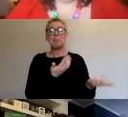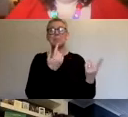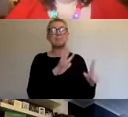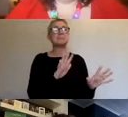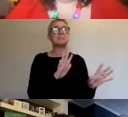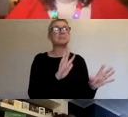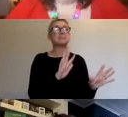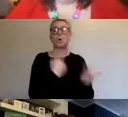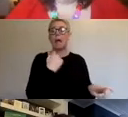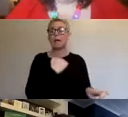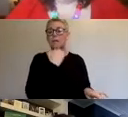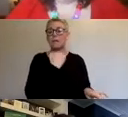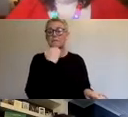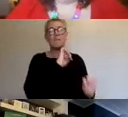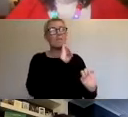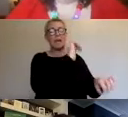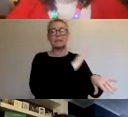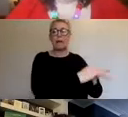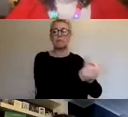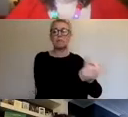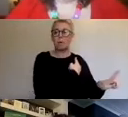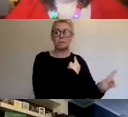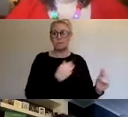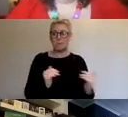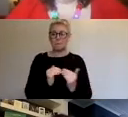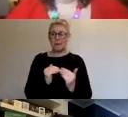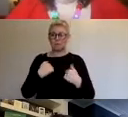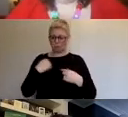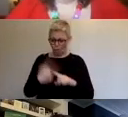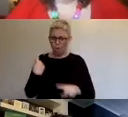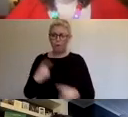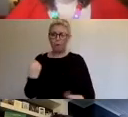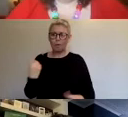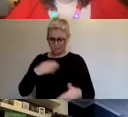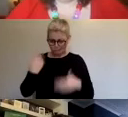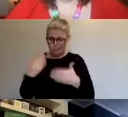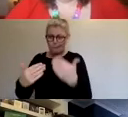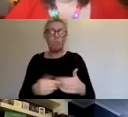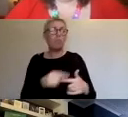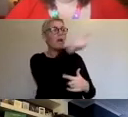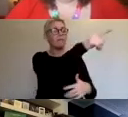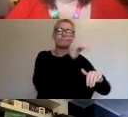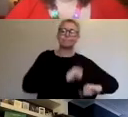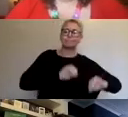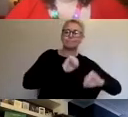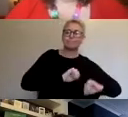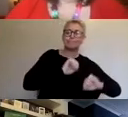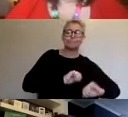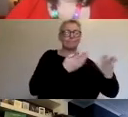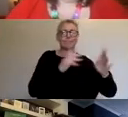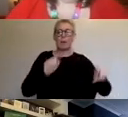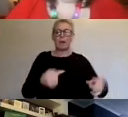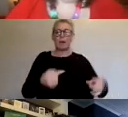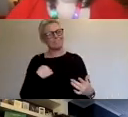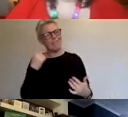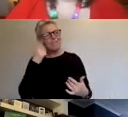Kind of their timelines for responses were incompatible with the urgency of need that we had and that kind of rapid response, which is really interesting, I think.